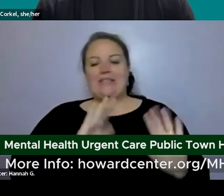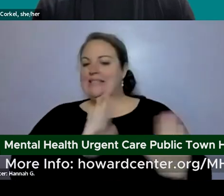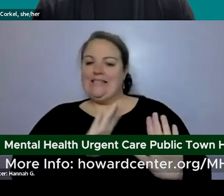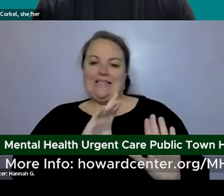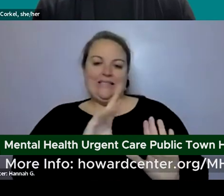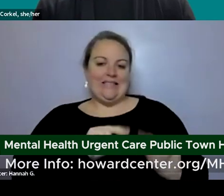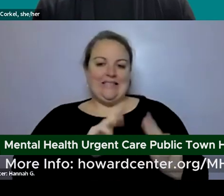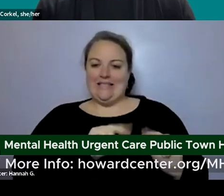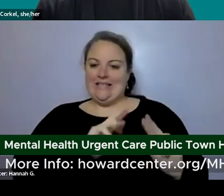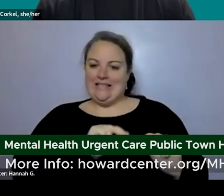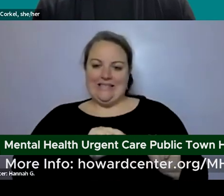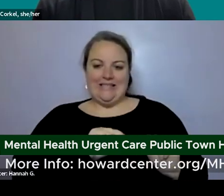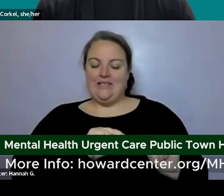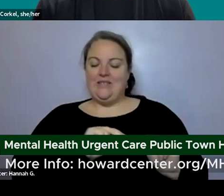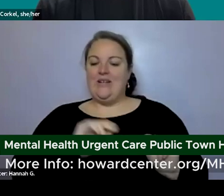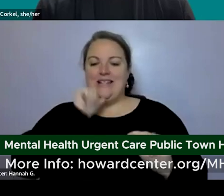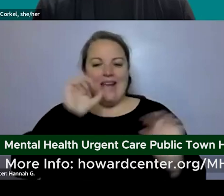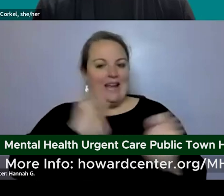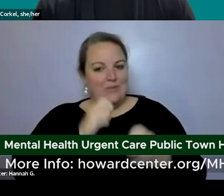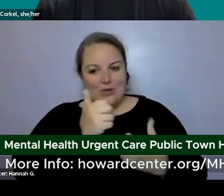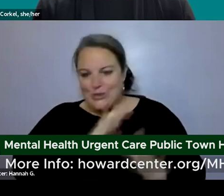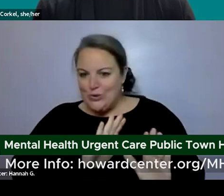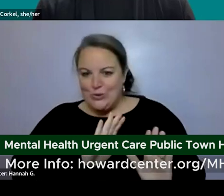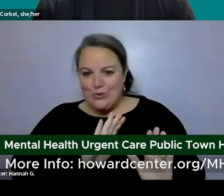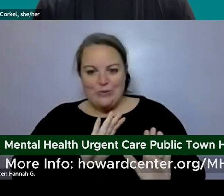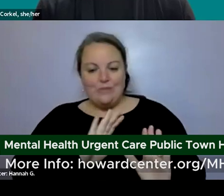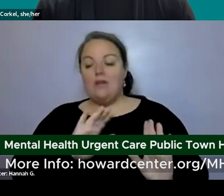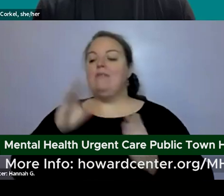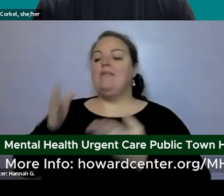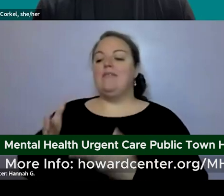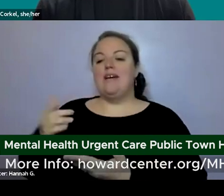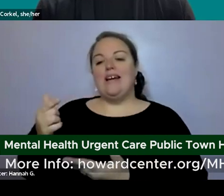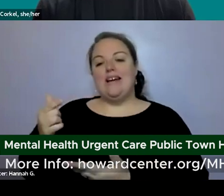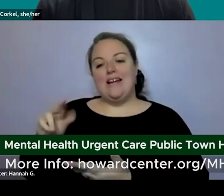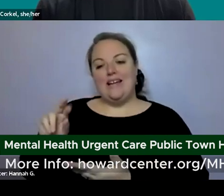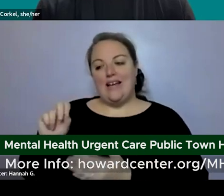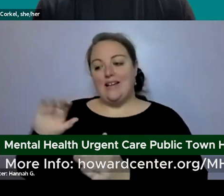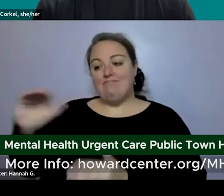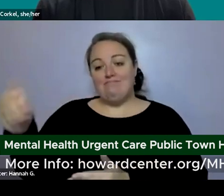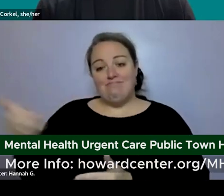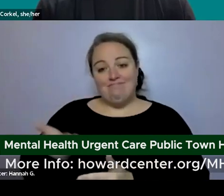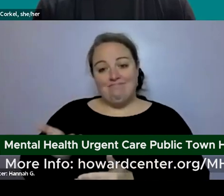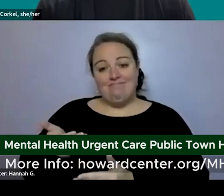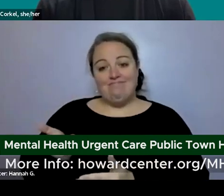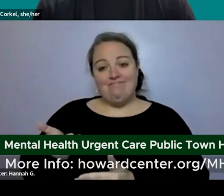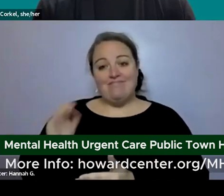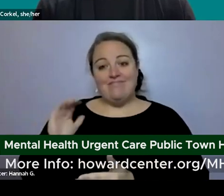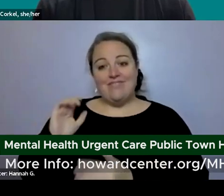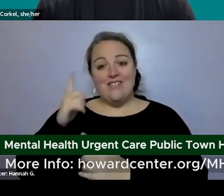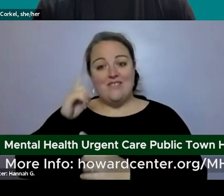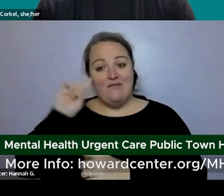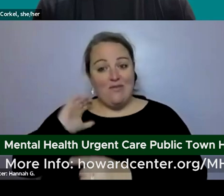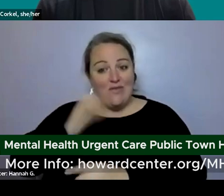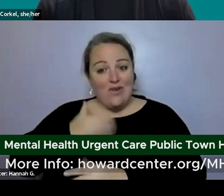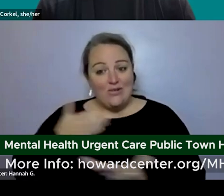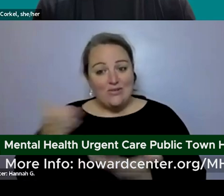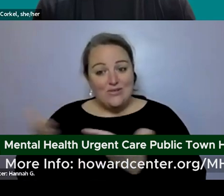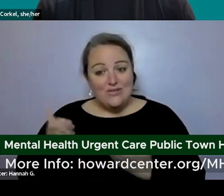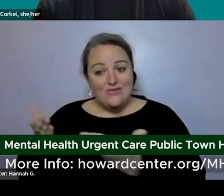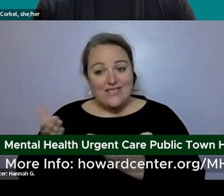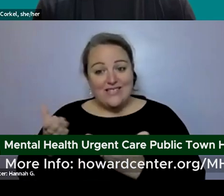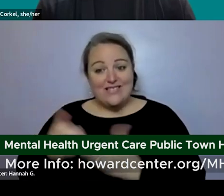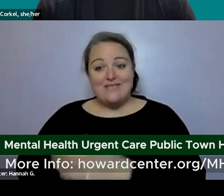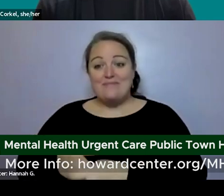an emergency department setting and so uh the guests that will be coming to the clinic will be guests of our services and